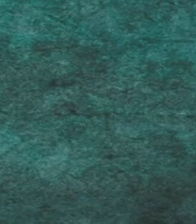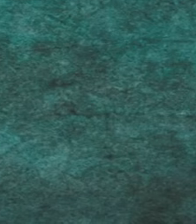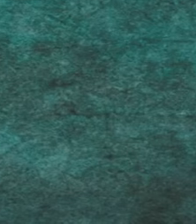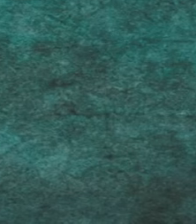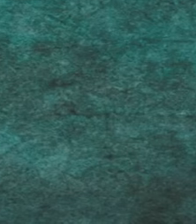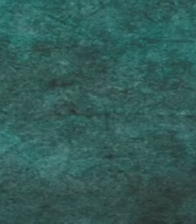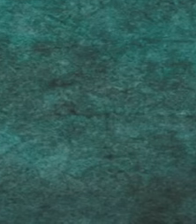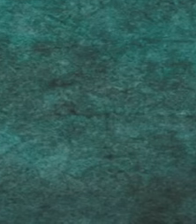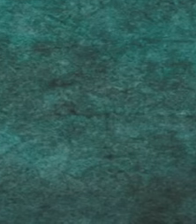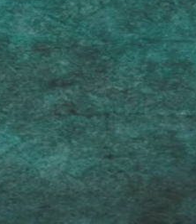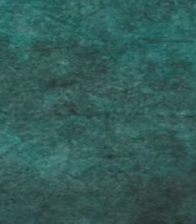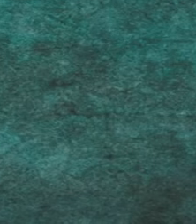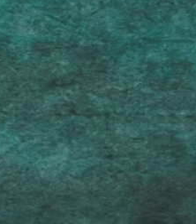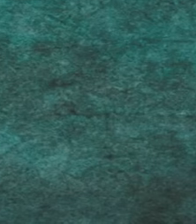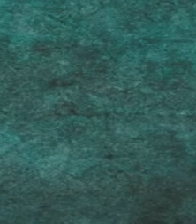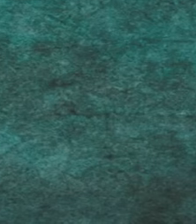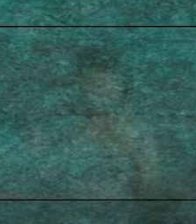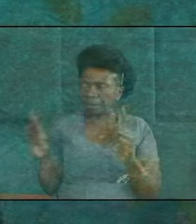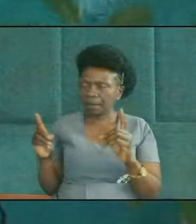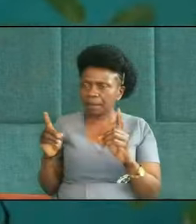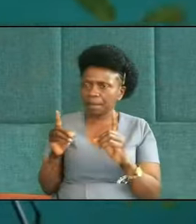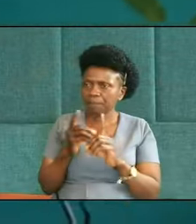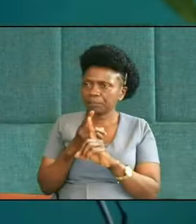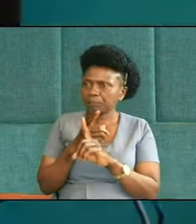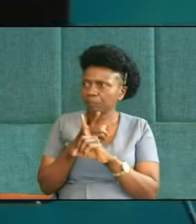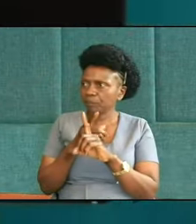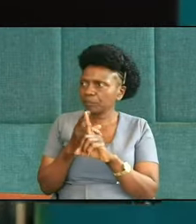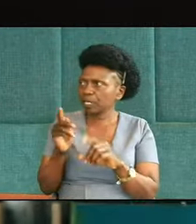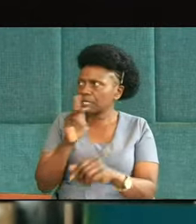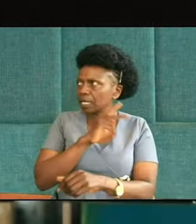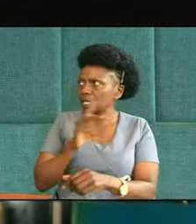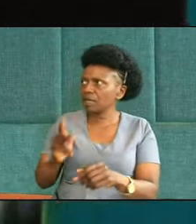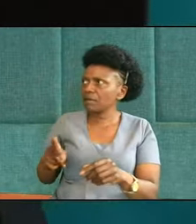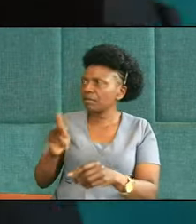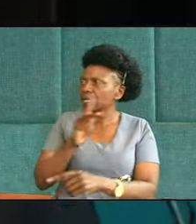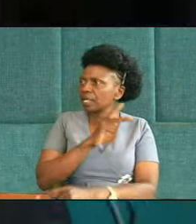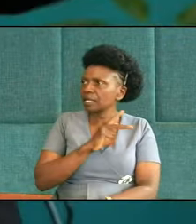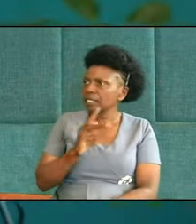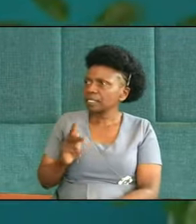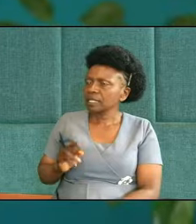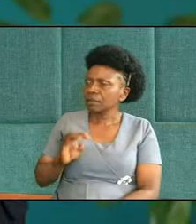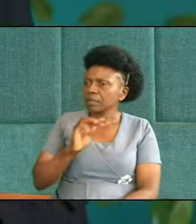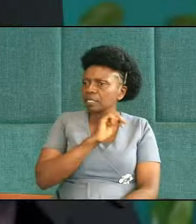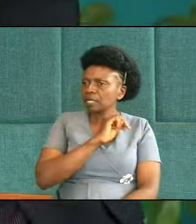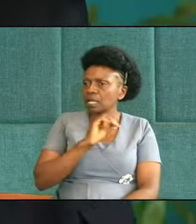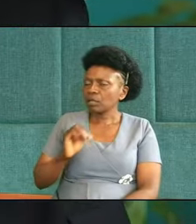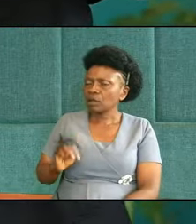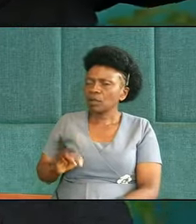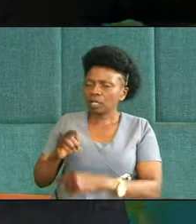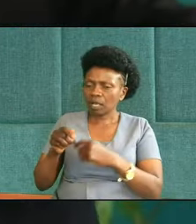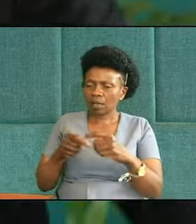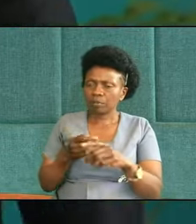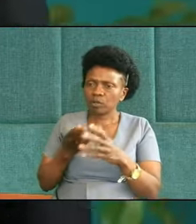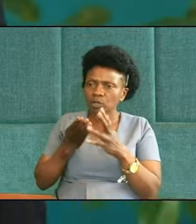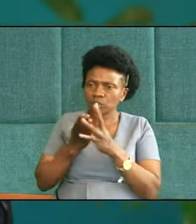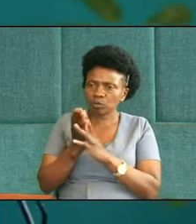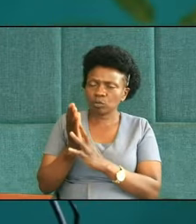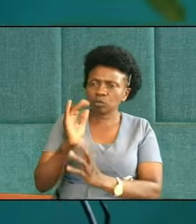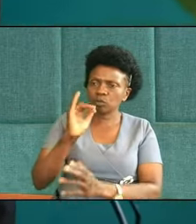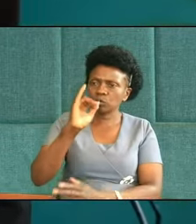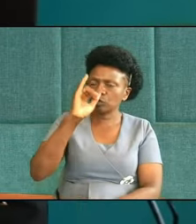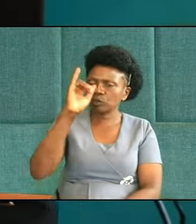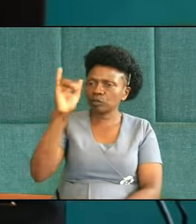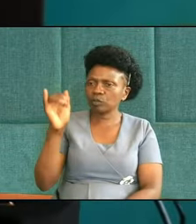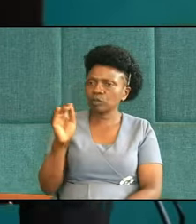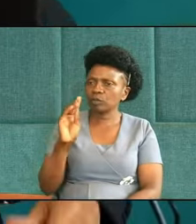come through your line, the monarchs, but more importantly, the king of kings, the Messiah will come through Judah's line, not through